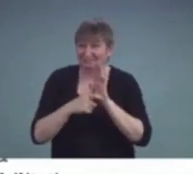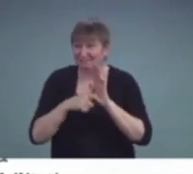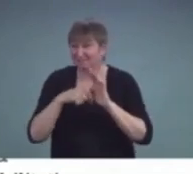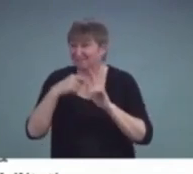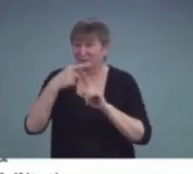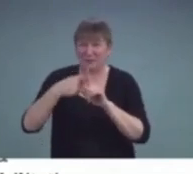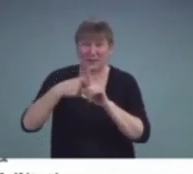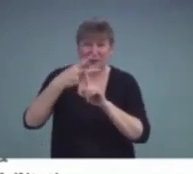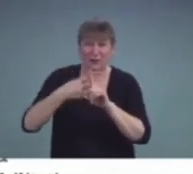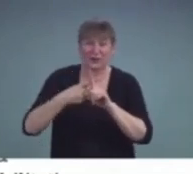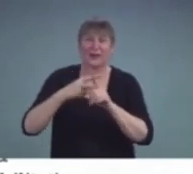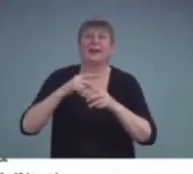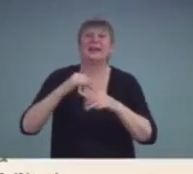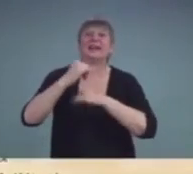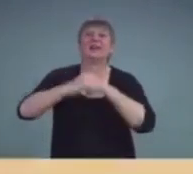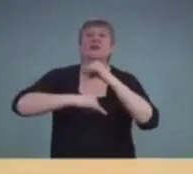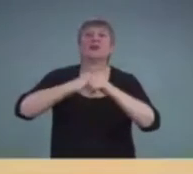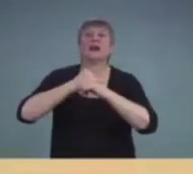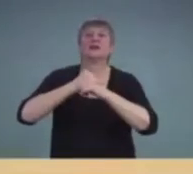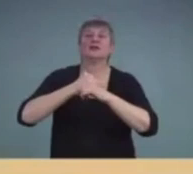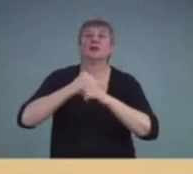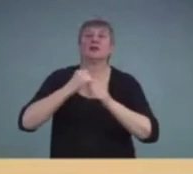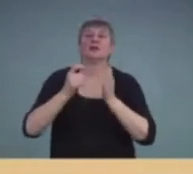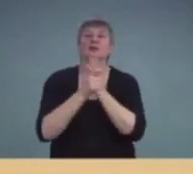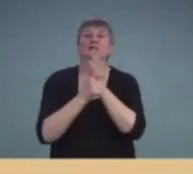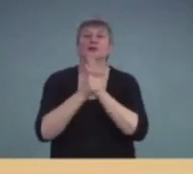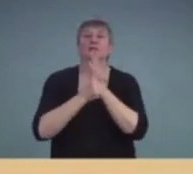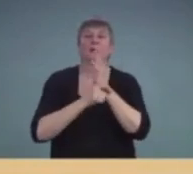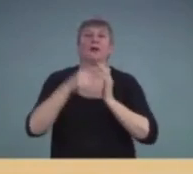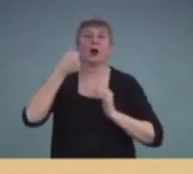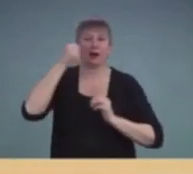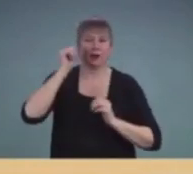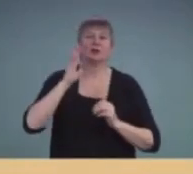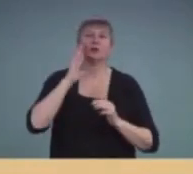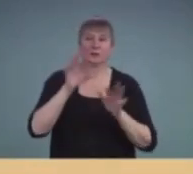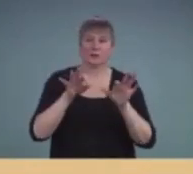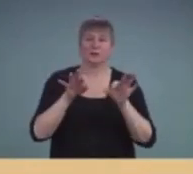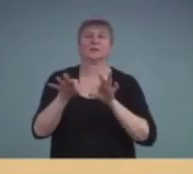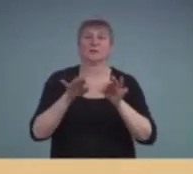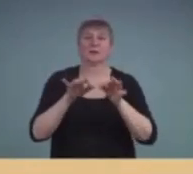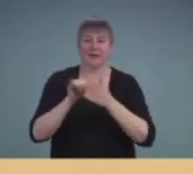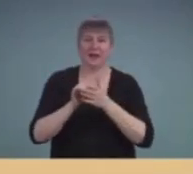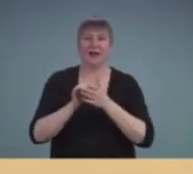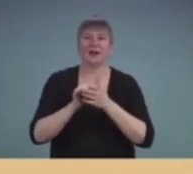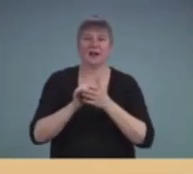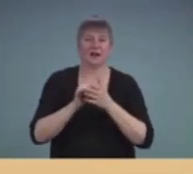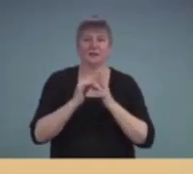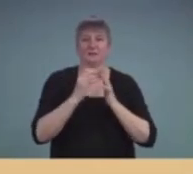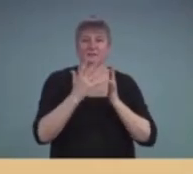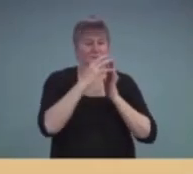be in the International Journal of Audiology and it has a whole crew.